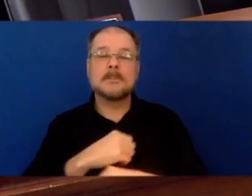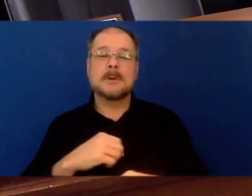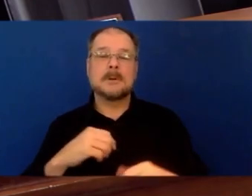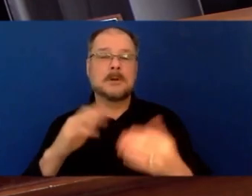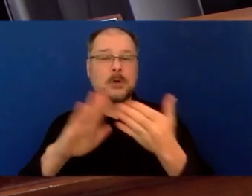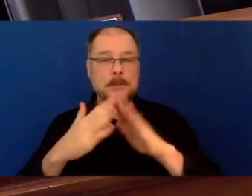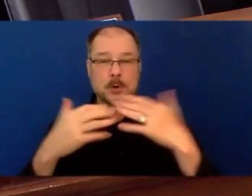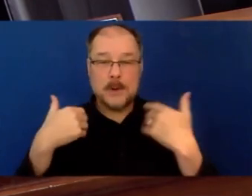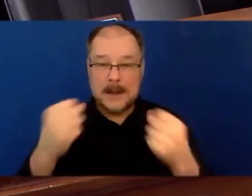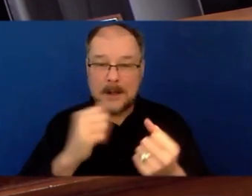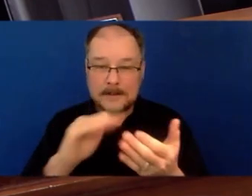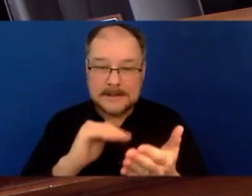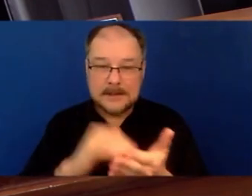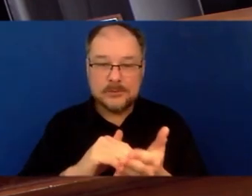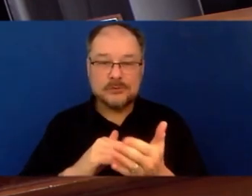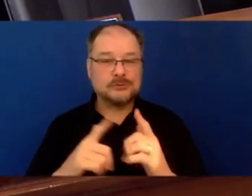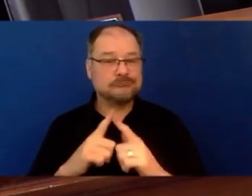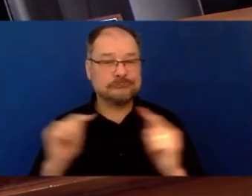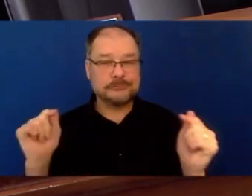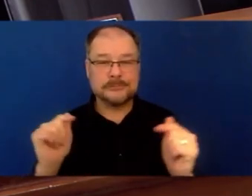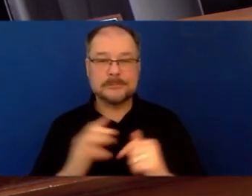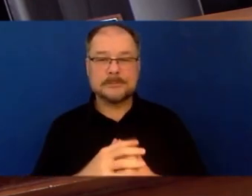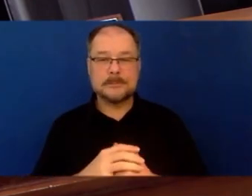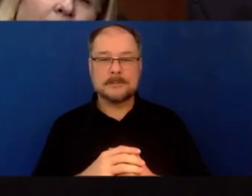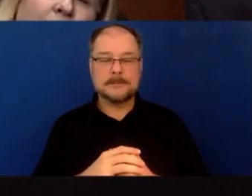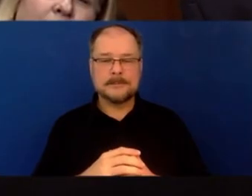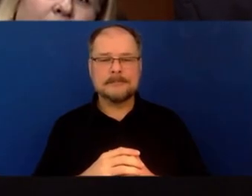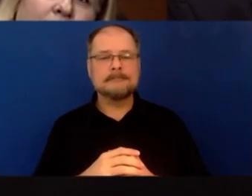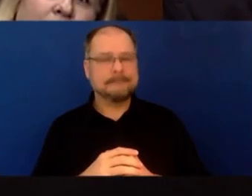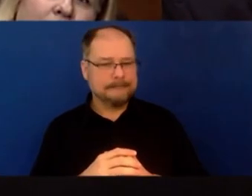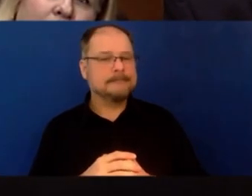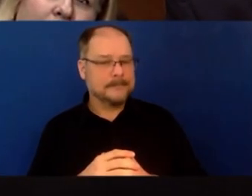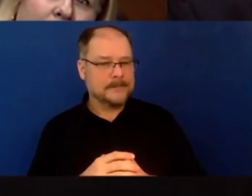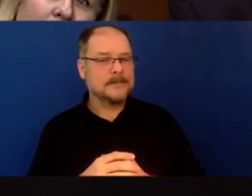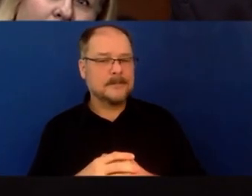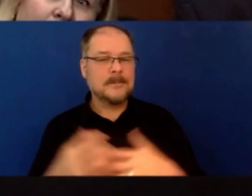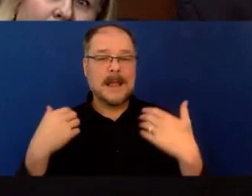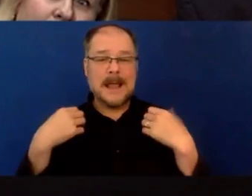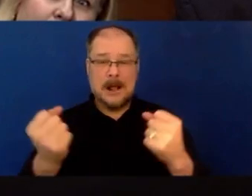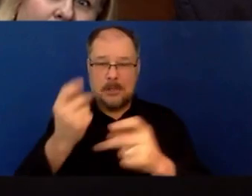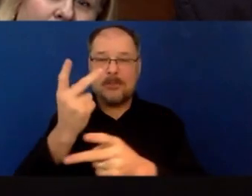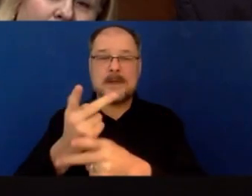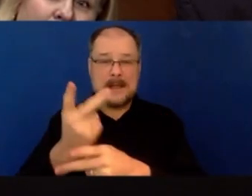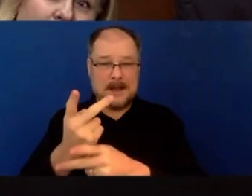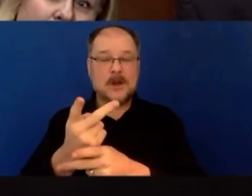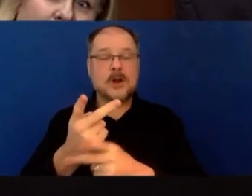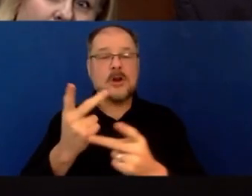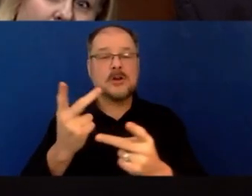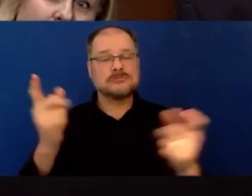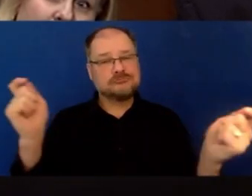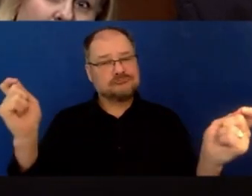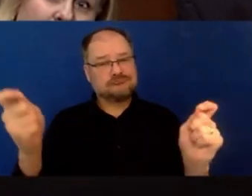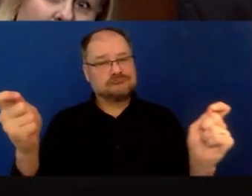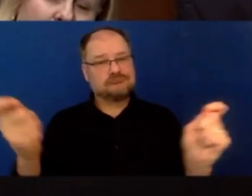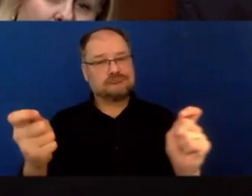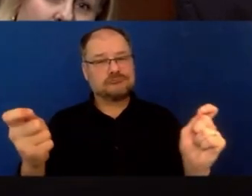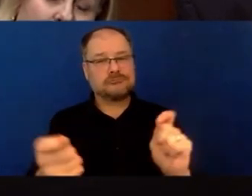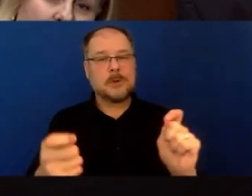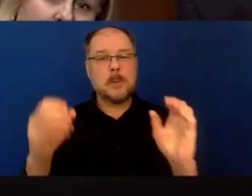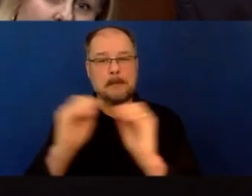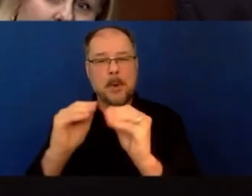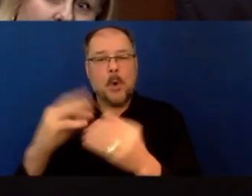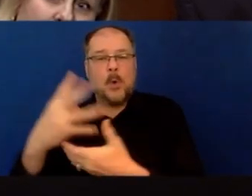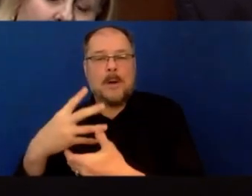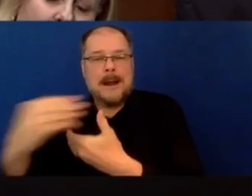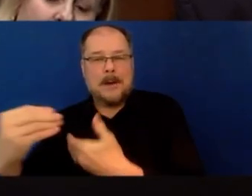or anything else? Yeah. Health care is shifting to outpatient. And one of the things